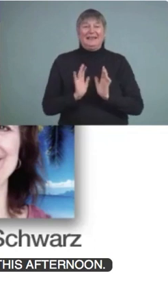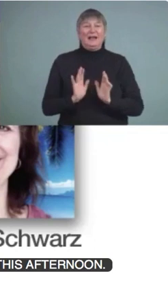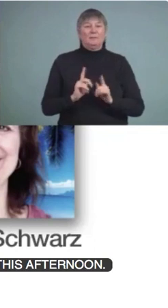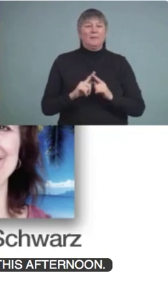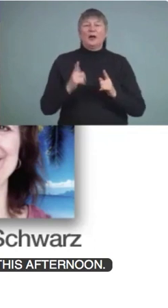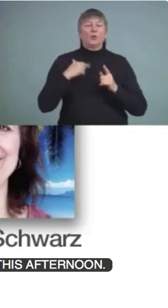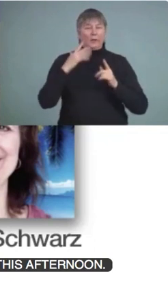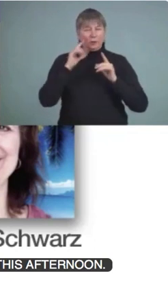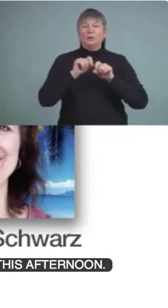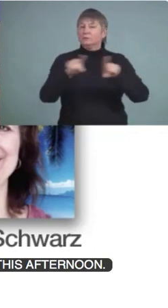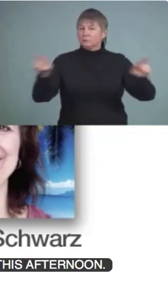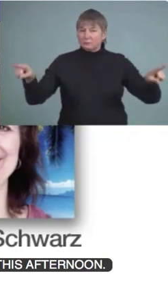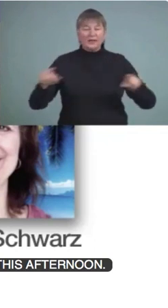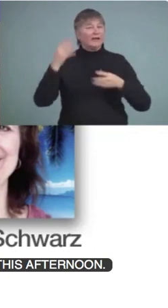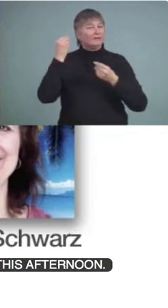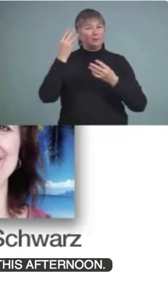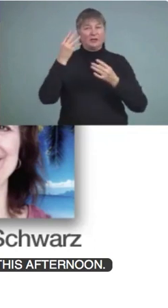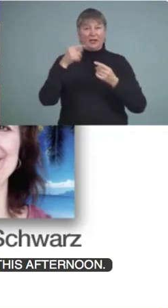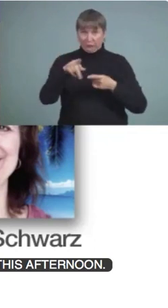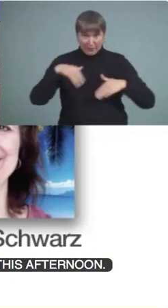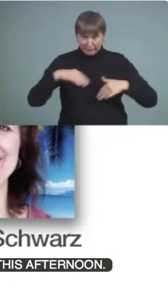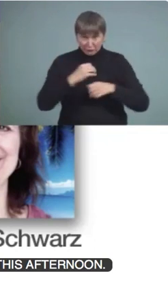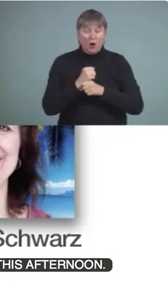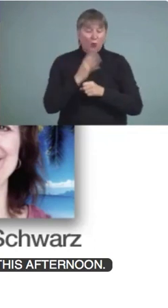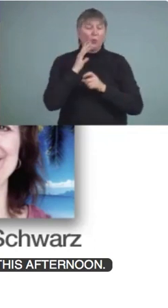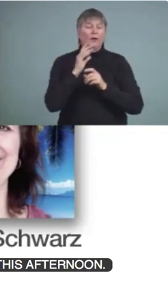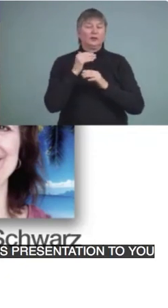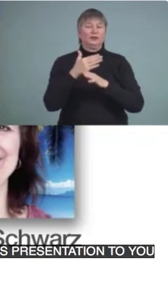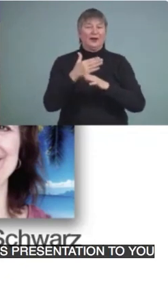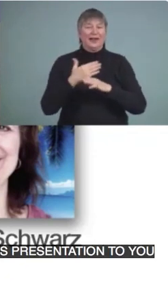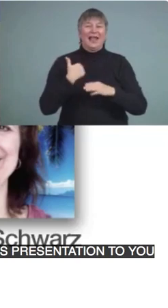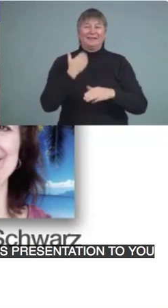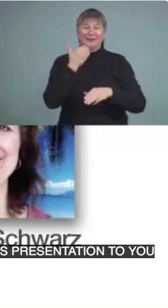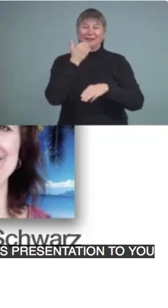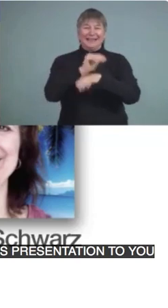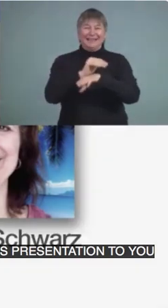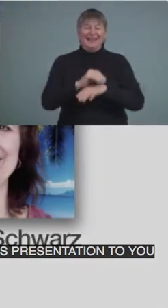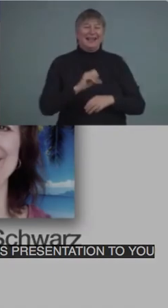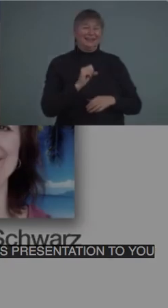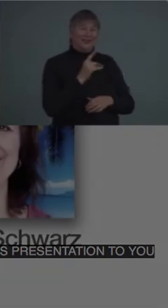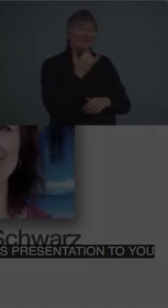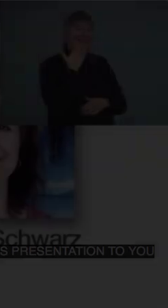presentation to you, um, if you have not yet received it. Have a good evening. Thank you.